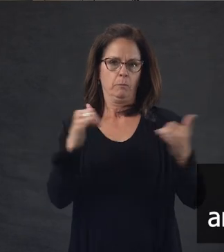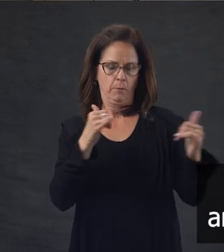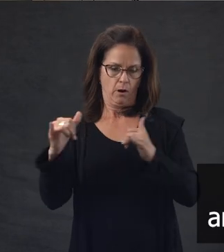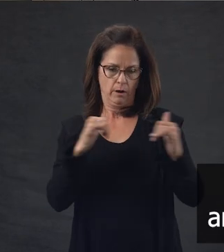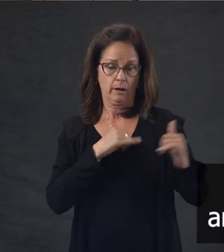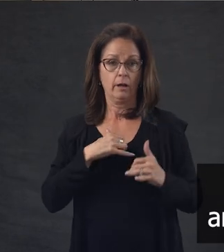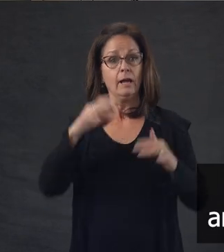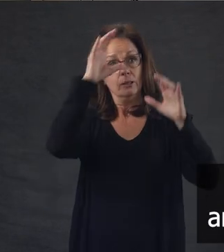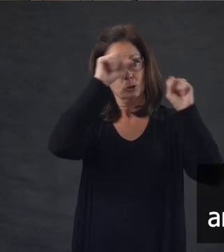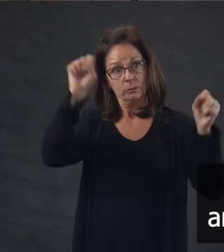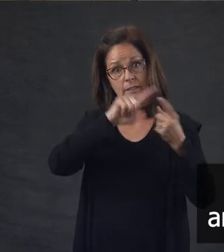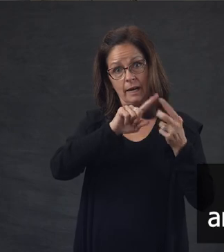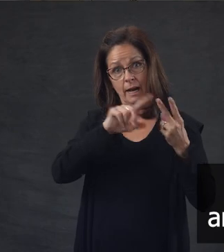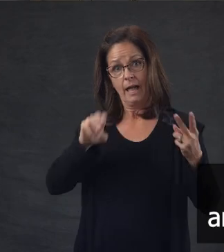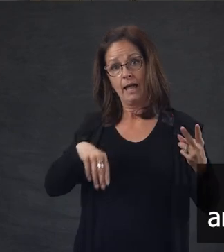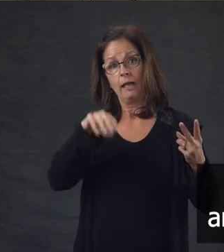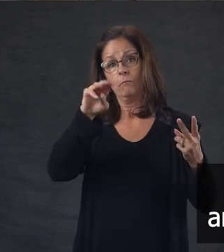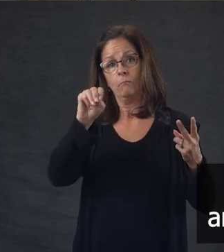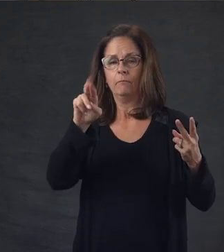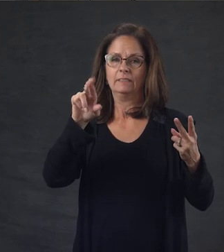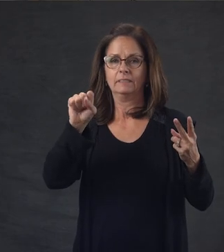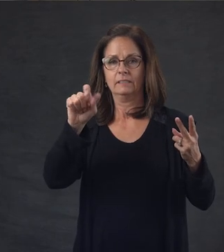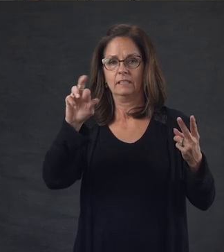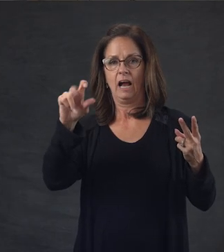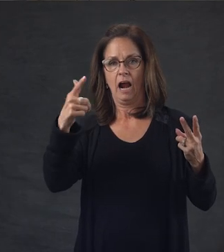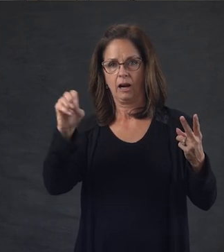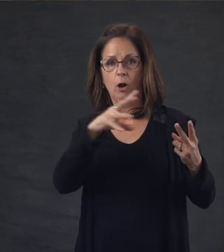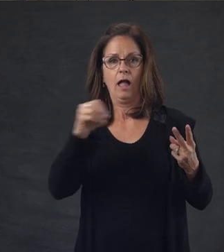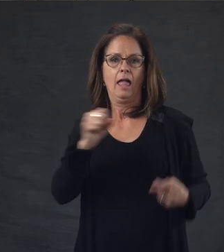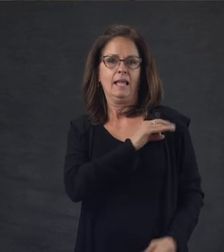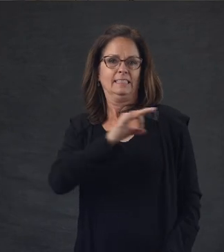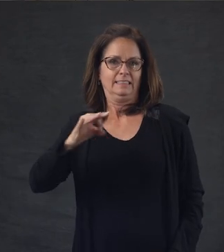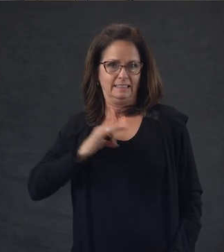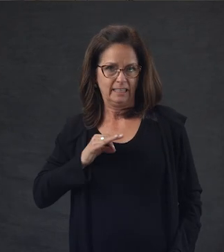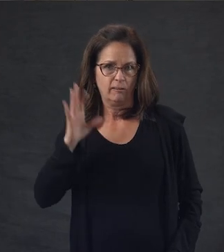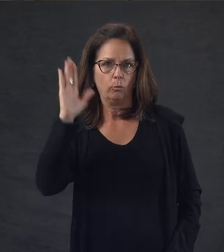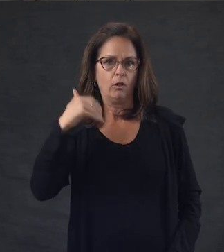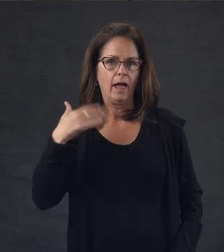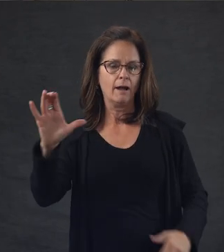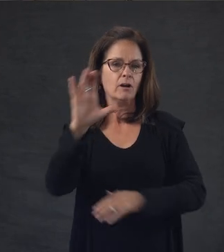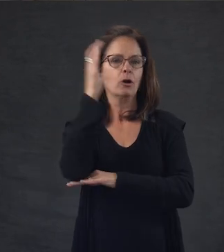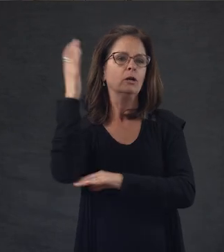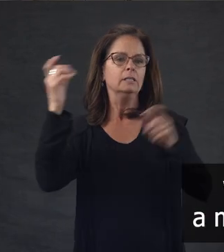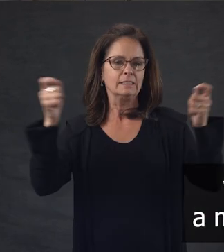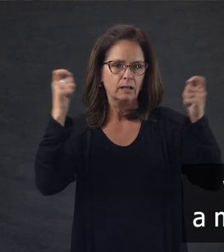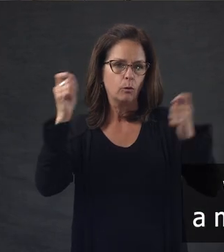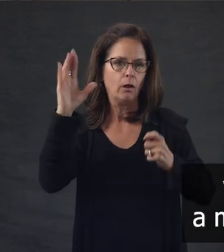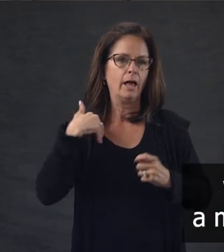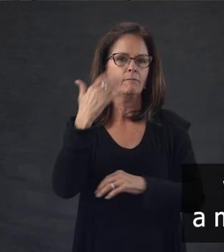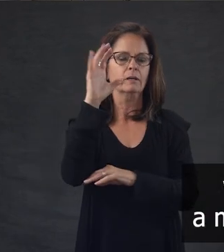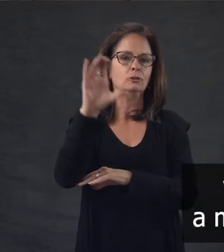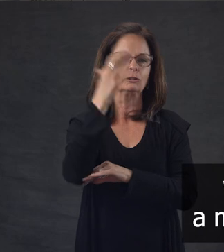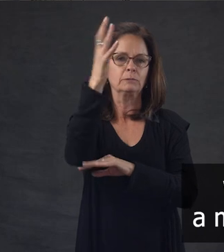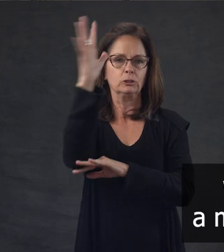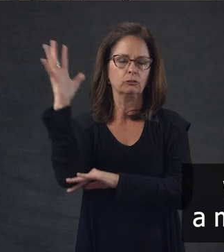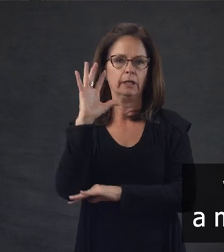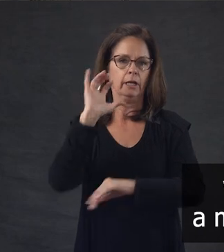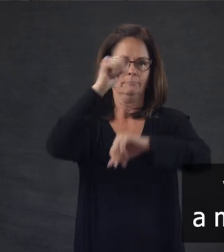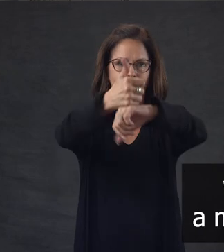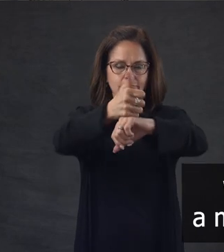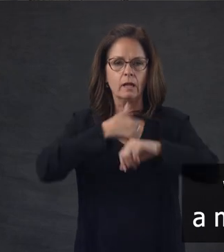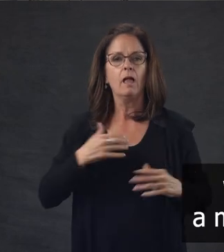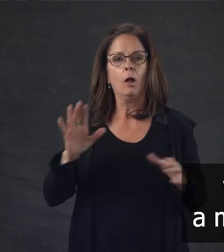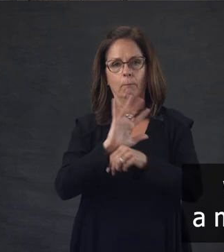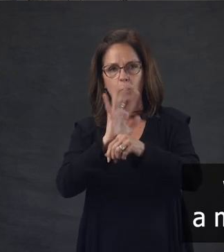were held, and the superintendent, Mrs. Argo, and the staff organized a Christmas Eve celebration, which included a Christmas tree,